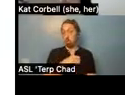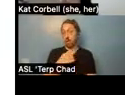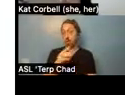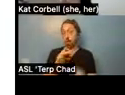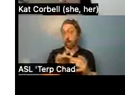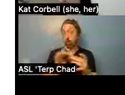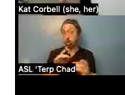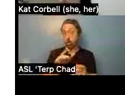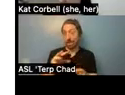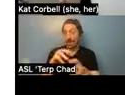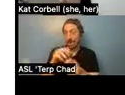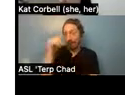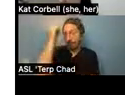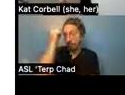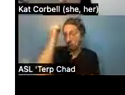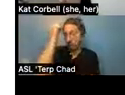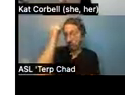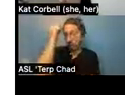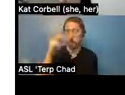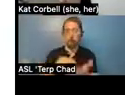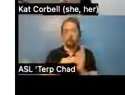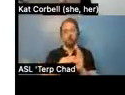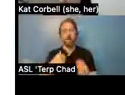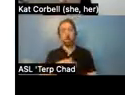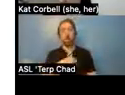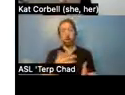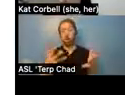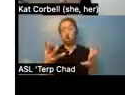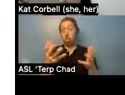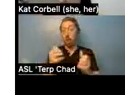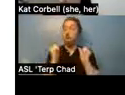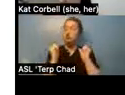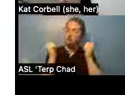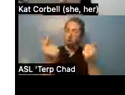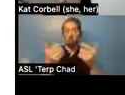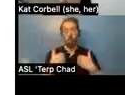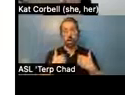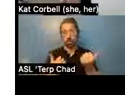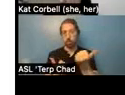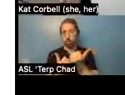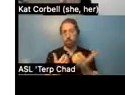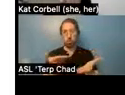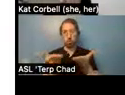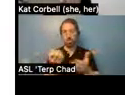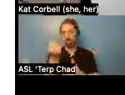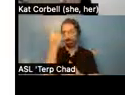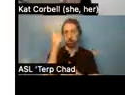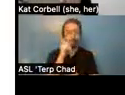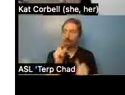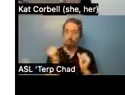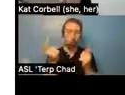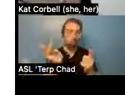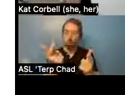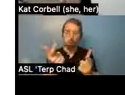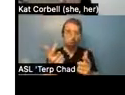that's what we want people to have those supportive services, but not everybody gets them. Um, it's also important to point out that these, that supportive housing